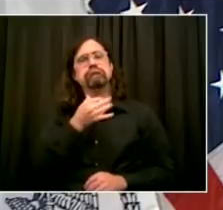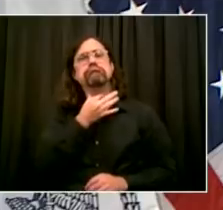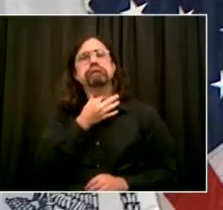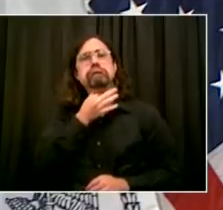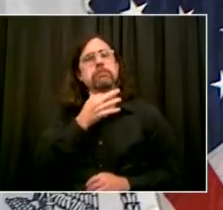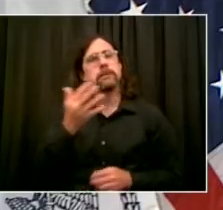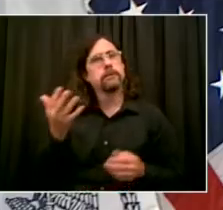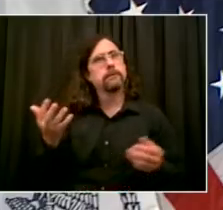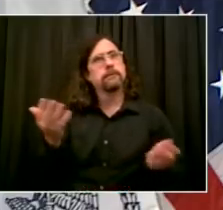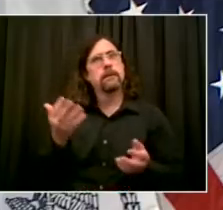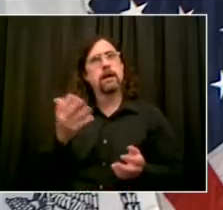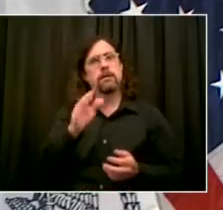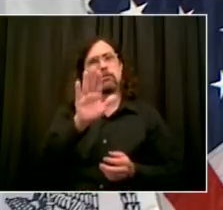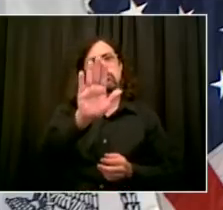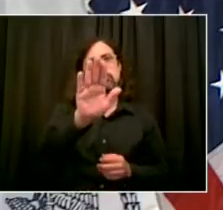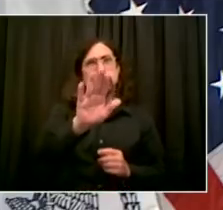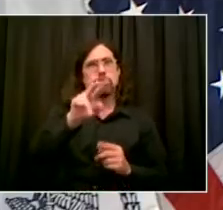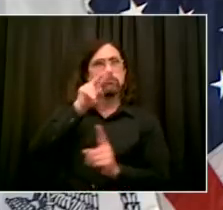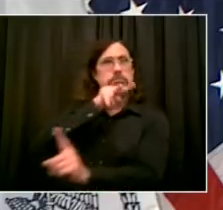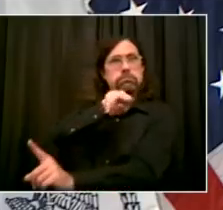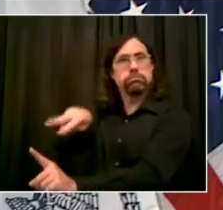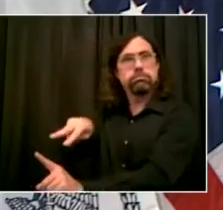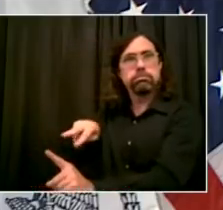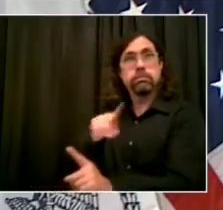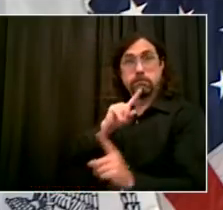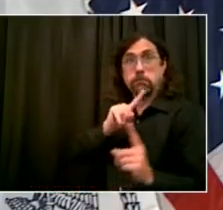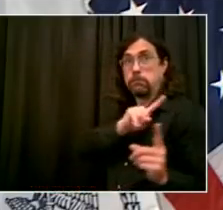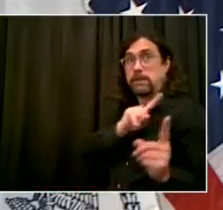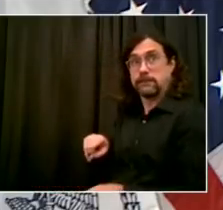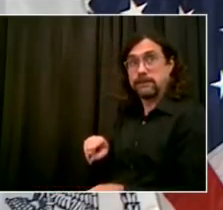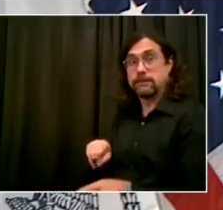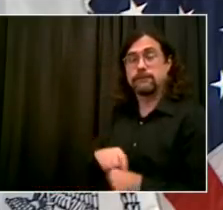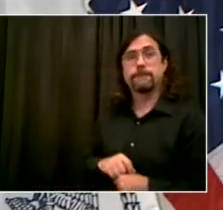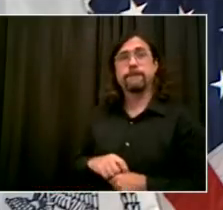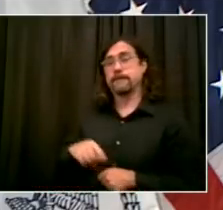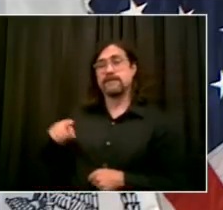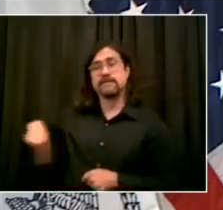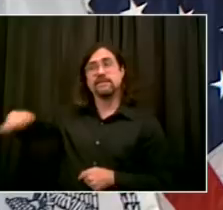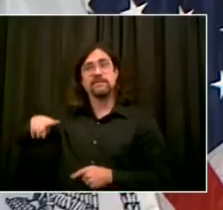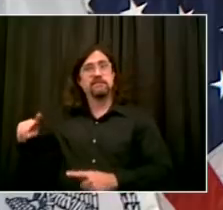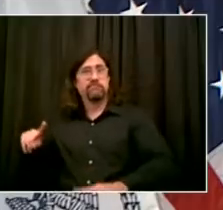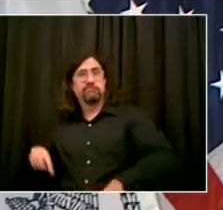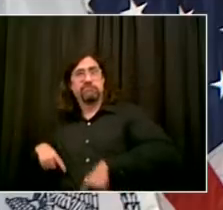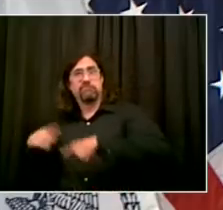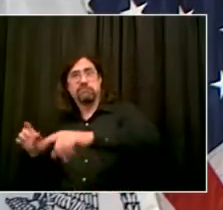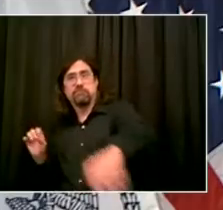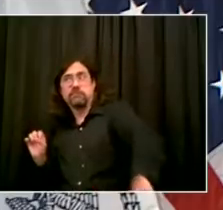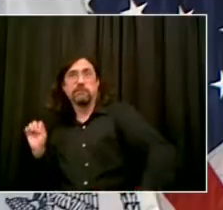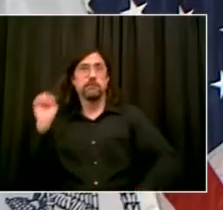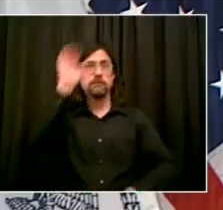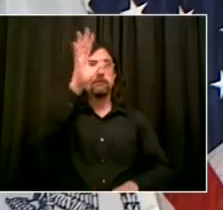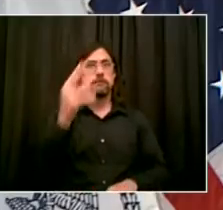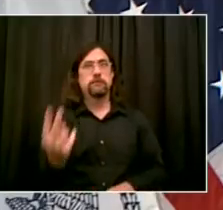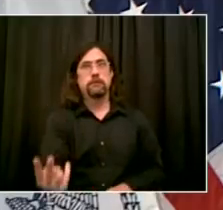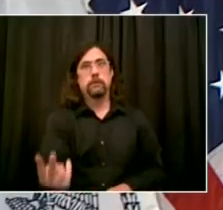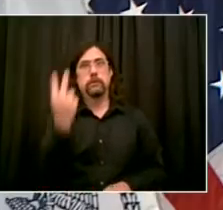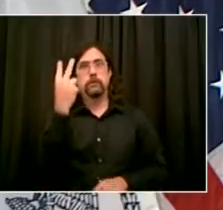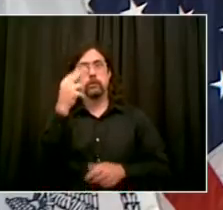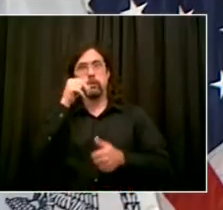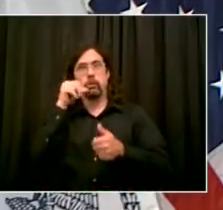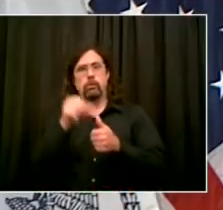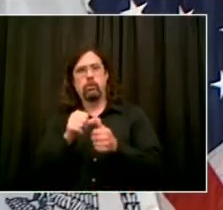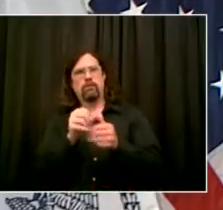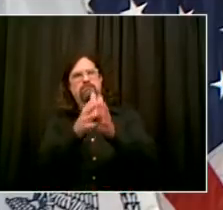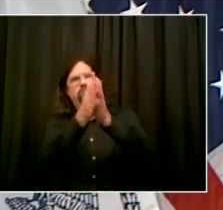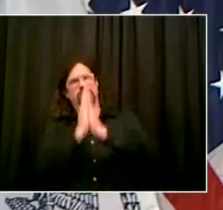imploring him to release federal funds. And then I'd also like to hear you respond to the letter that was directed to